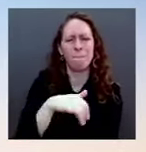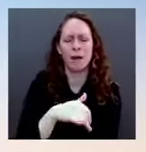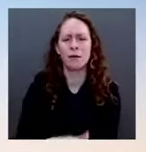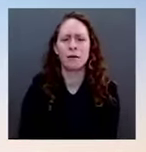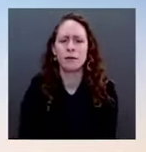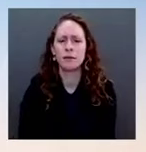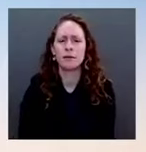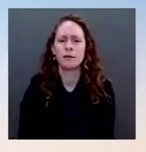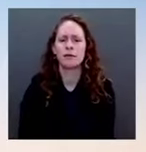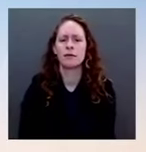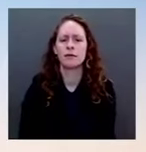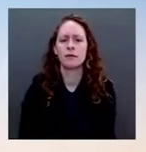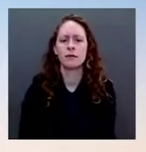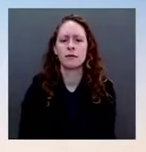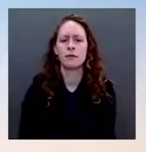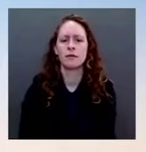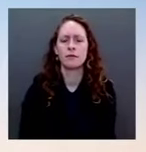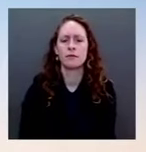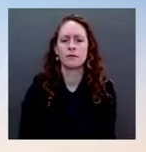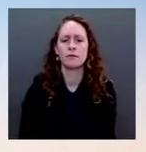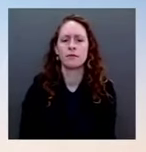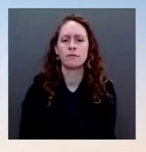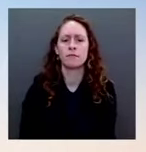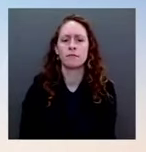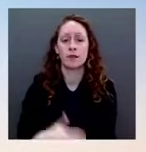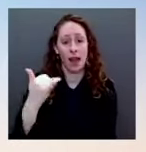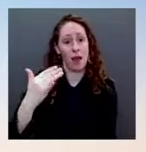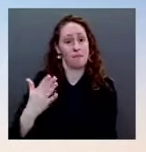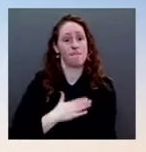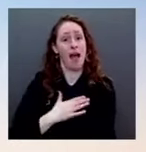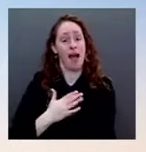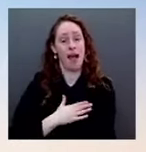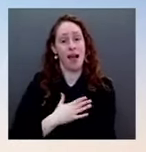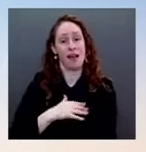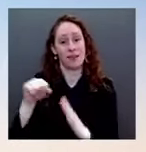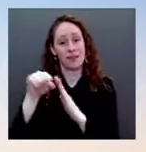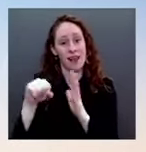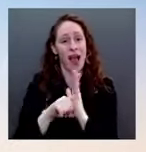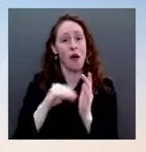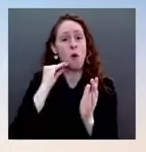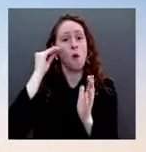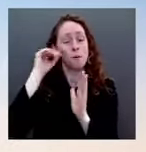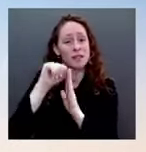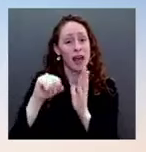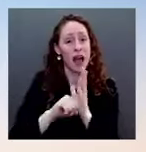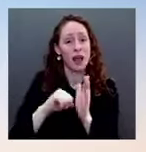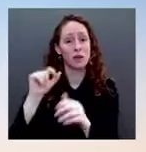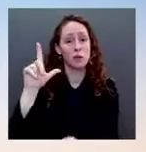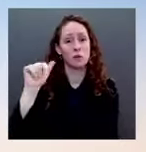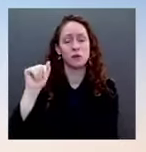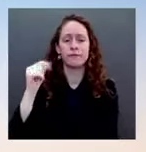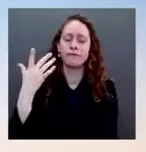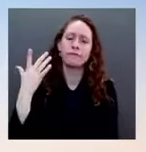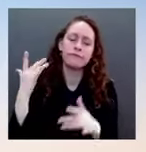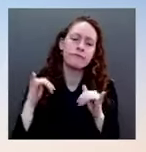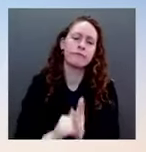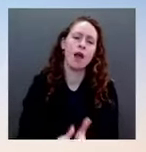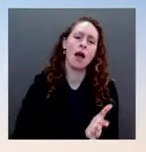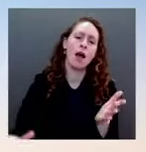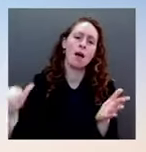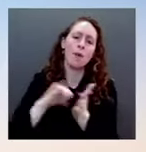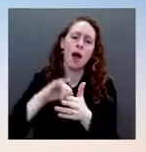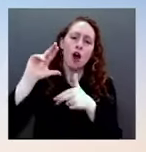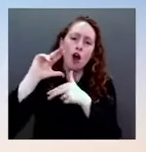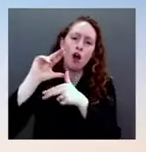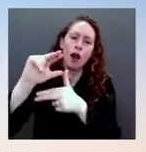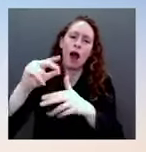As you know, we have gotten beaten to death by Katrina, Rita, Ike, Gustav, the national recession, the BP oil spill, and a bucket load of other stuff. We always